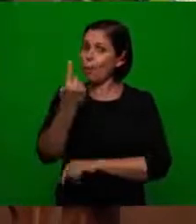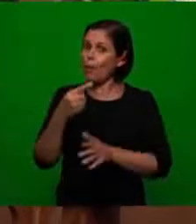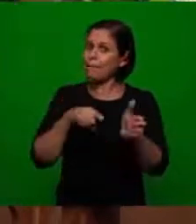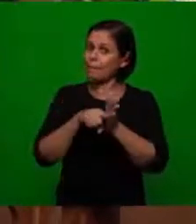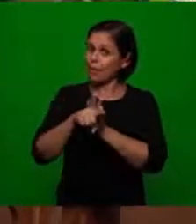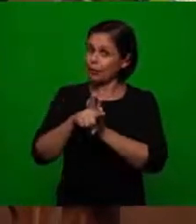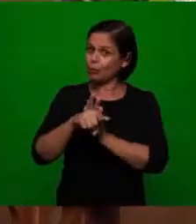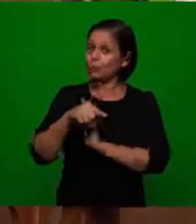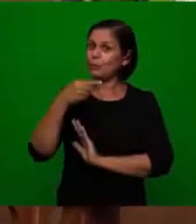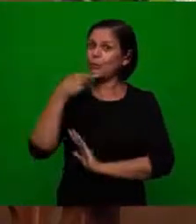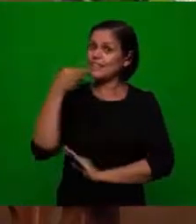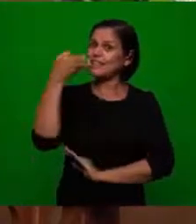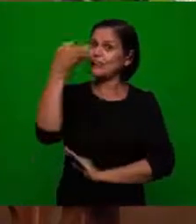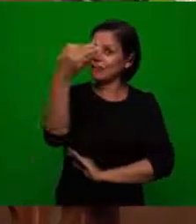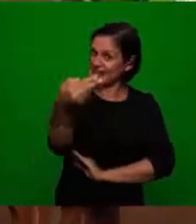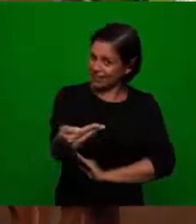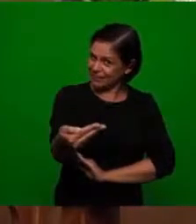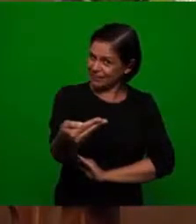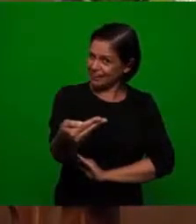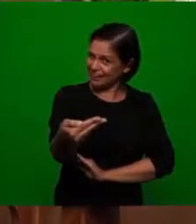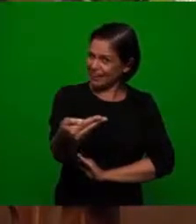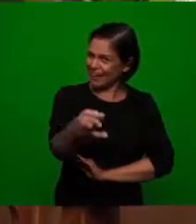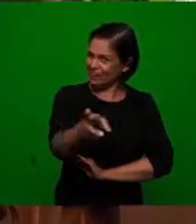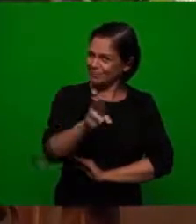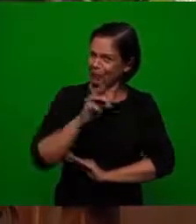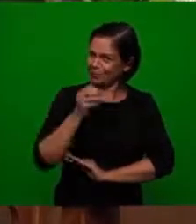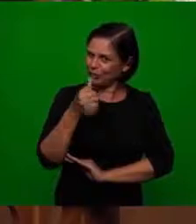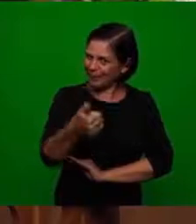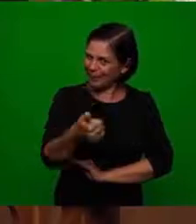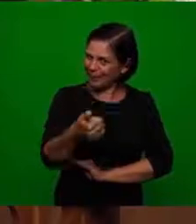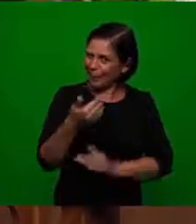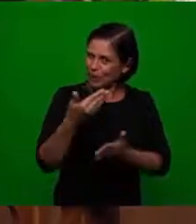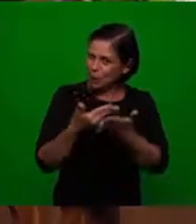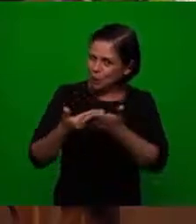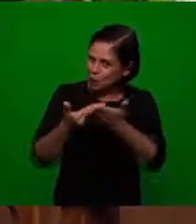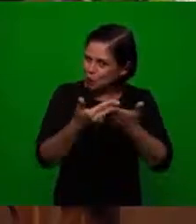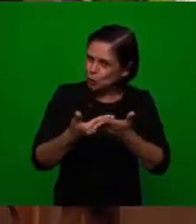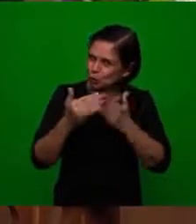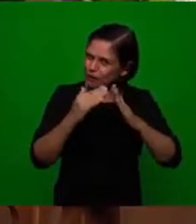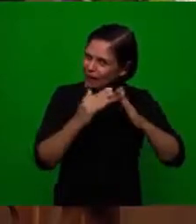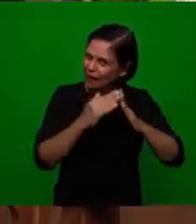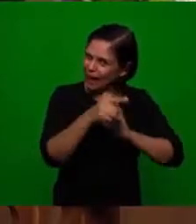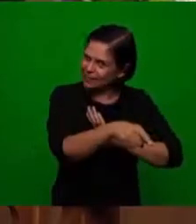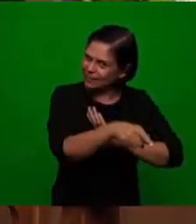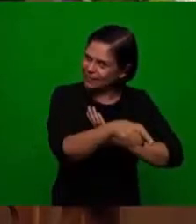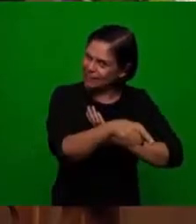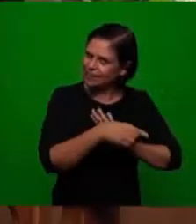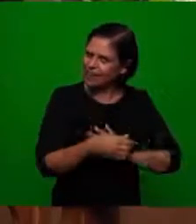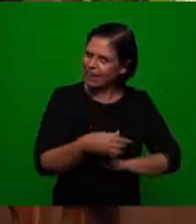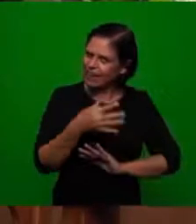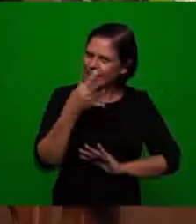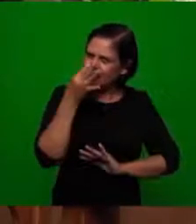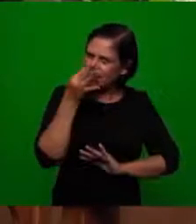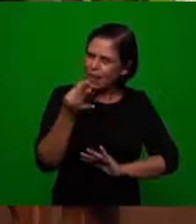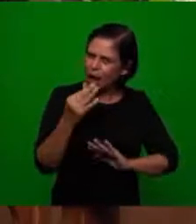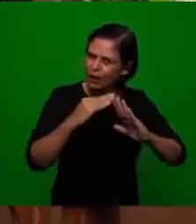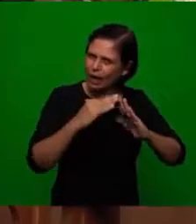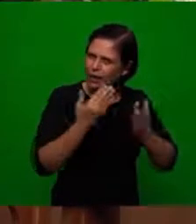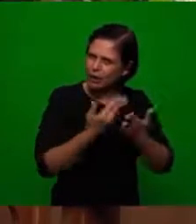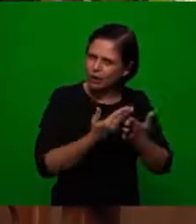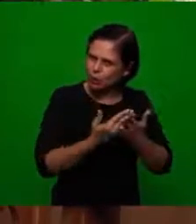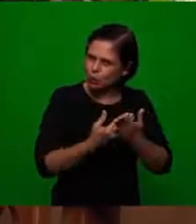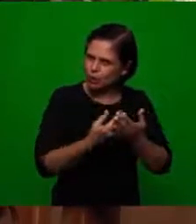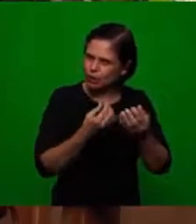one question for the next meeting in order for the bread to study with attention